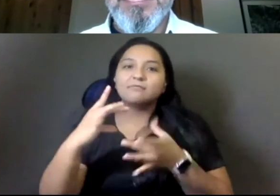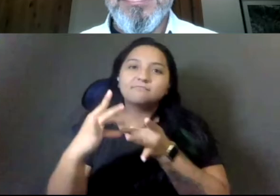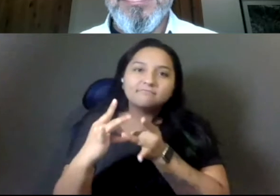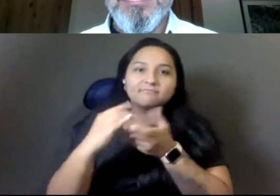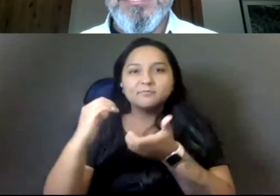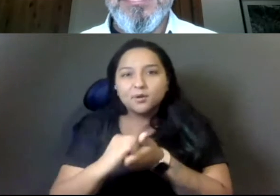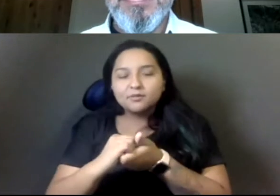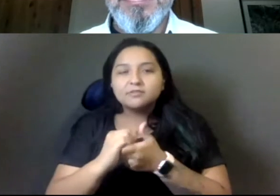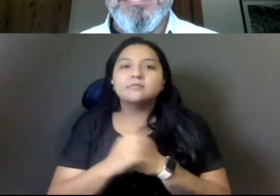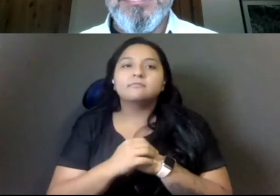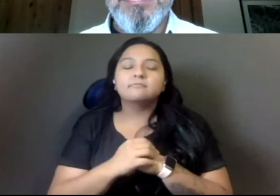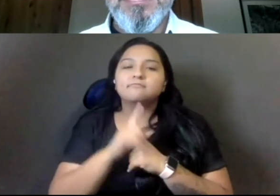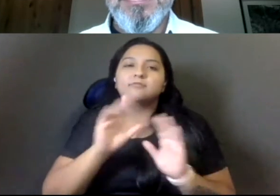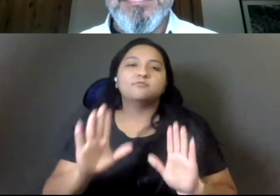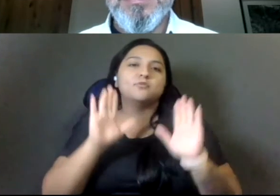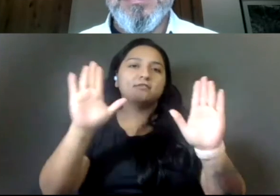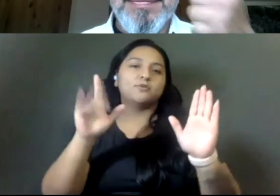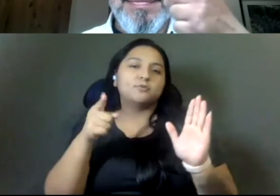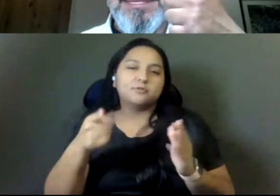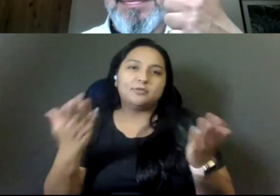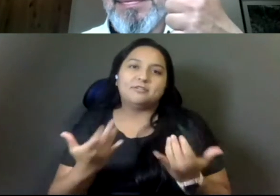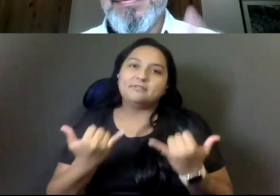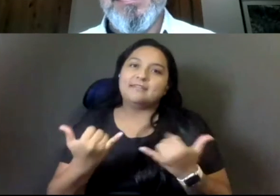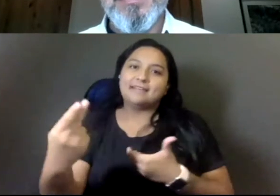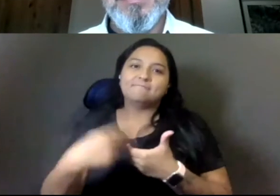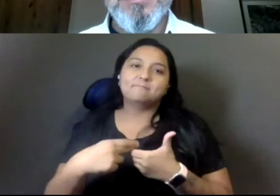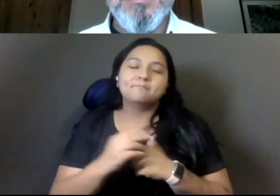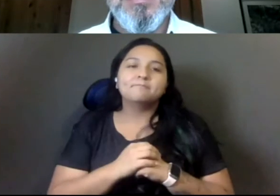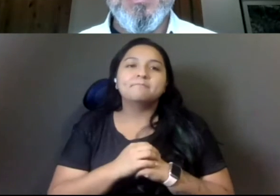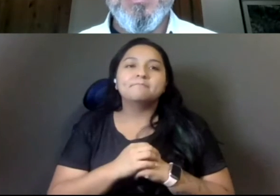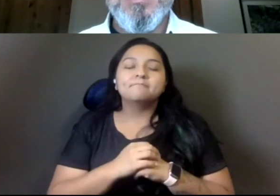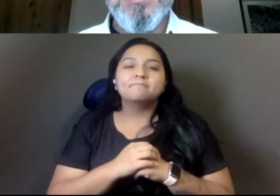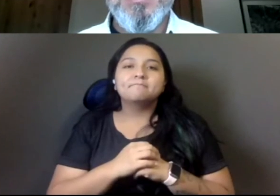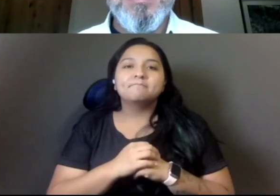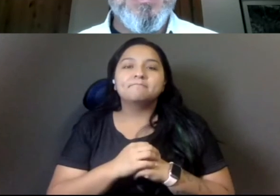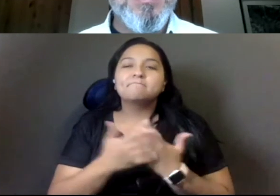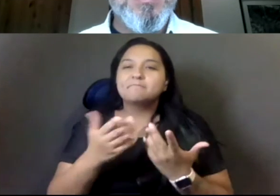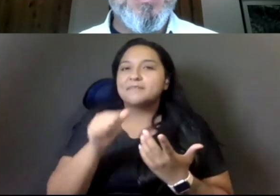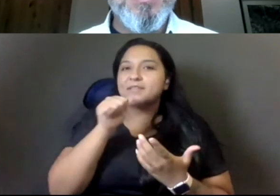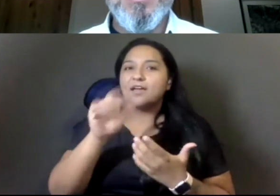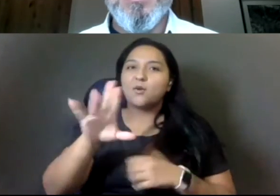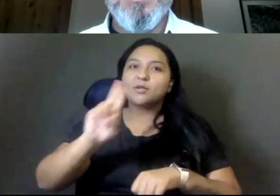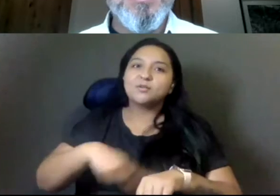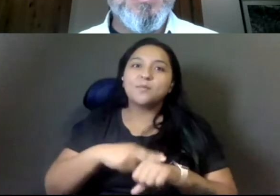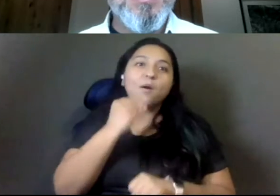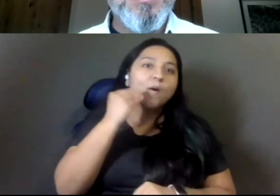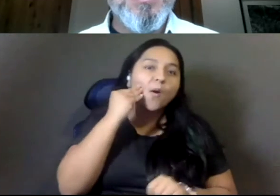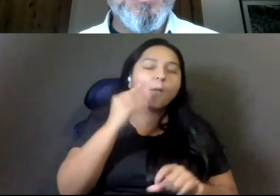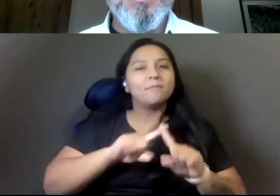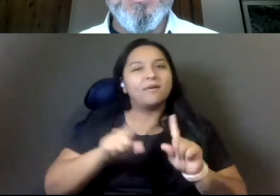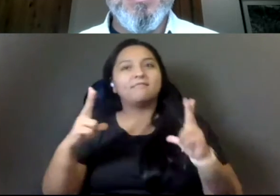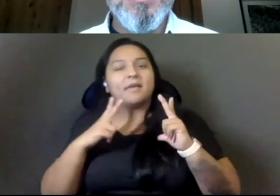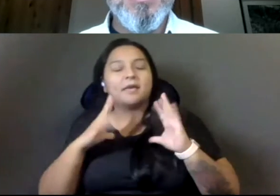and very lovely to have you guys on this call, um, not from your usual, uh, workstations as well. So thank you so much. Um,